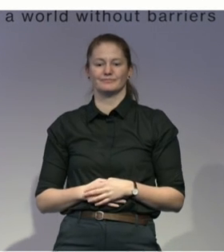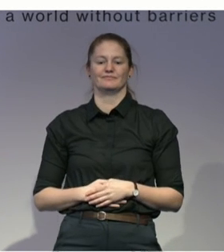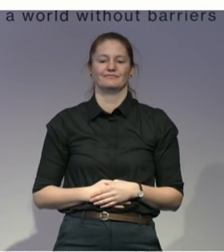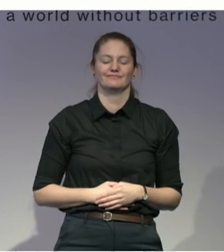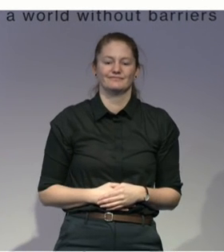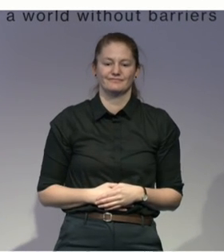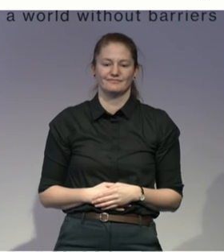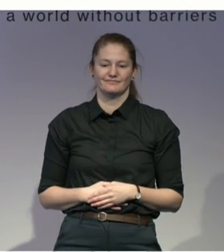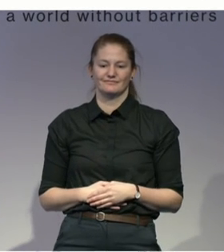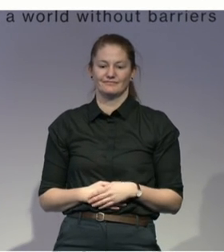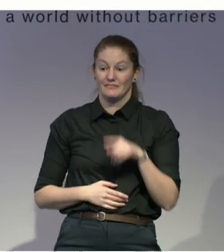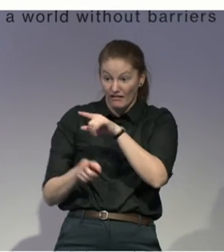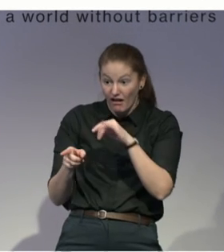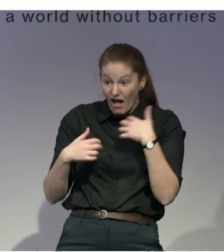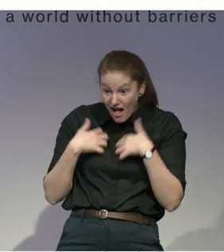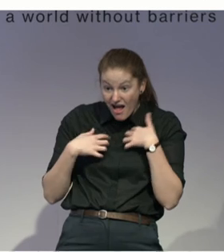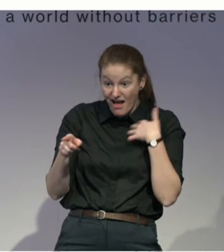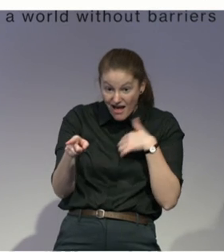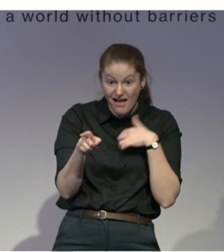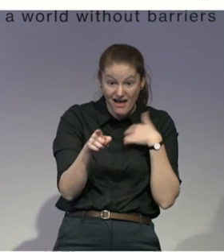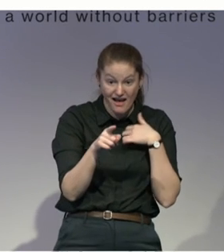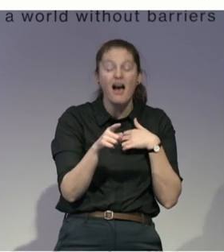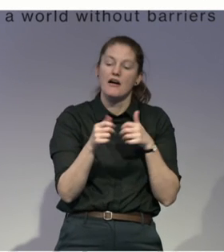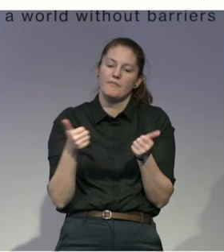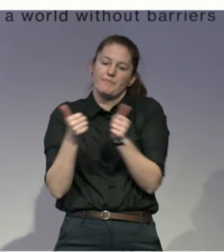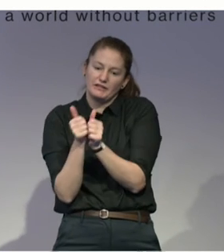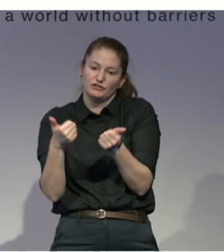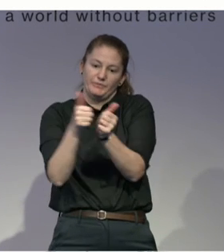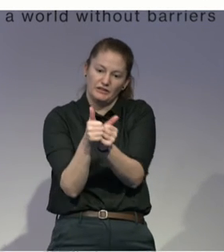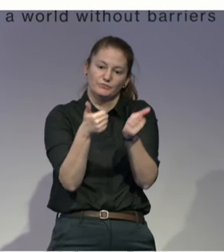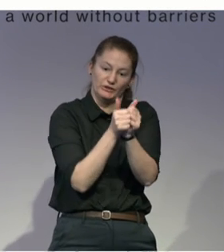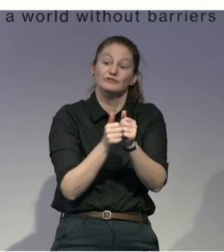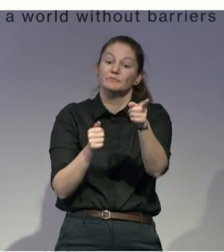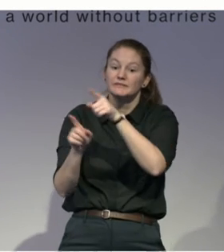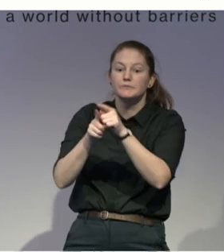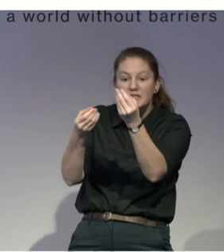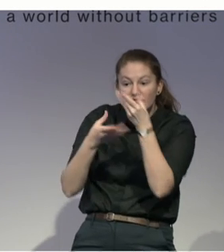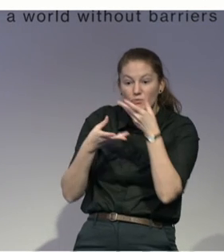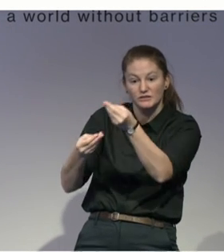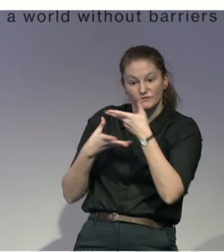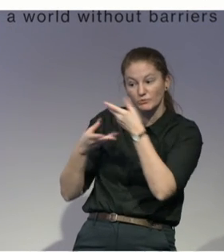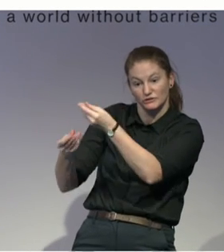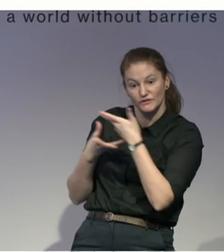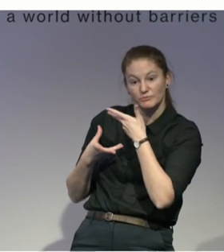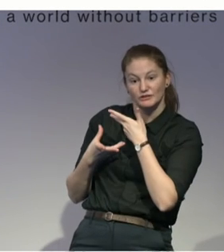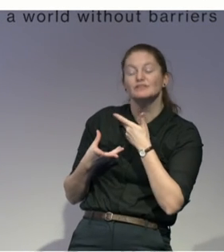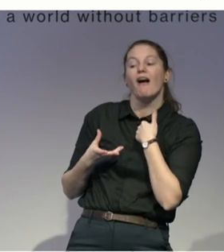and explore collaborations, do let me know, because I walk around, I think I've talked to quite a number of people over there at S.Peters, do approach me if you are keen